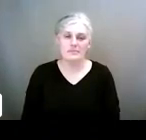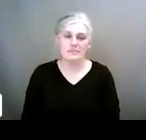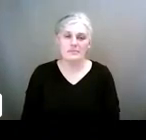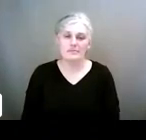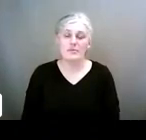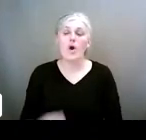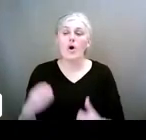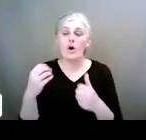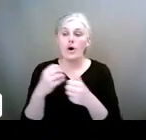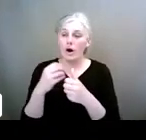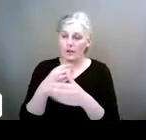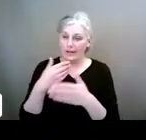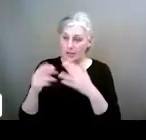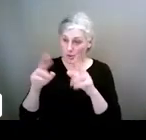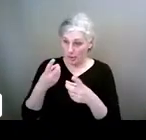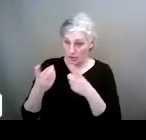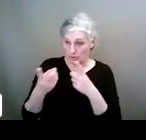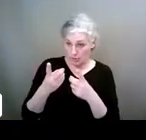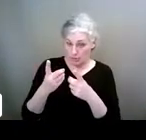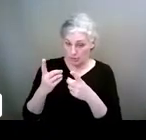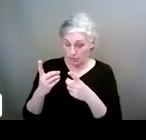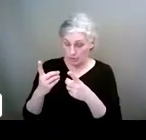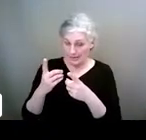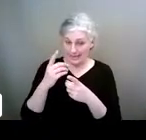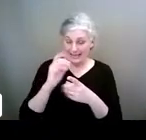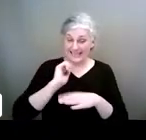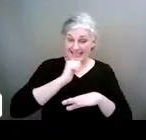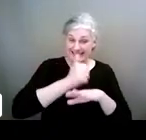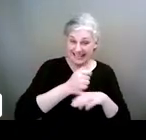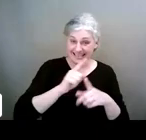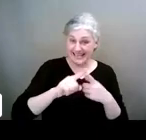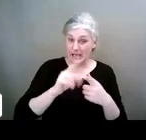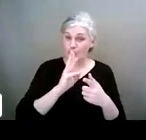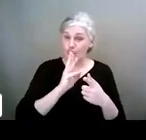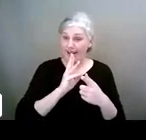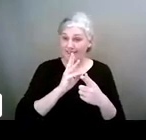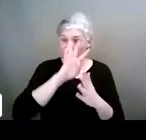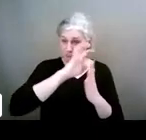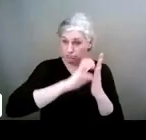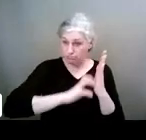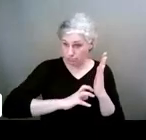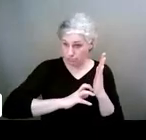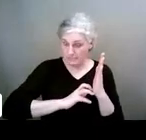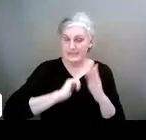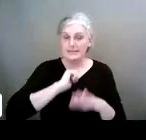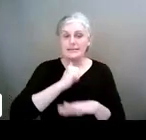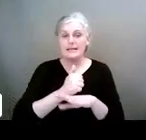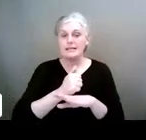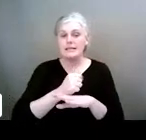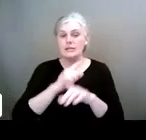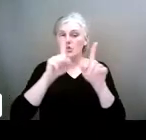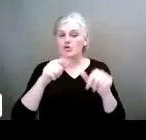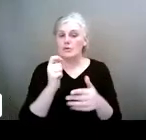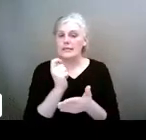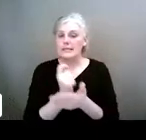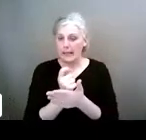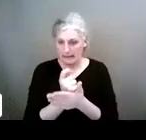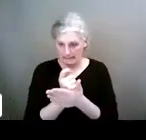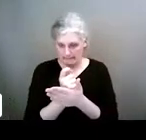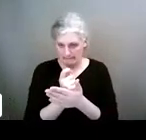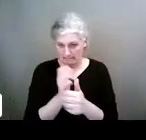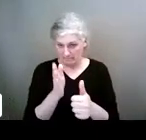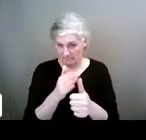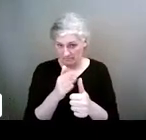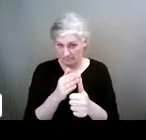The other thing that you can do under settings and privacy is set up screen time. Well, first of all,